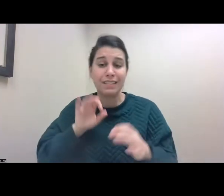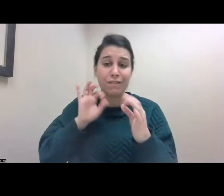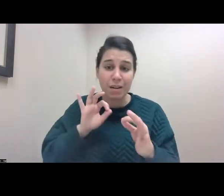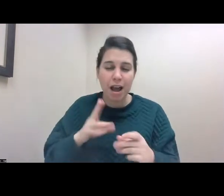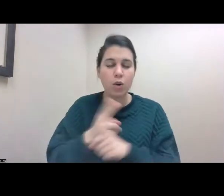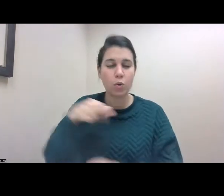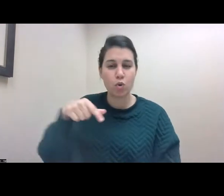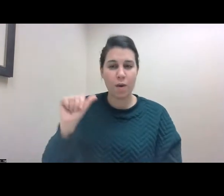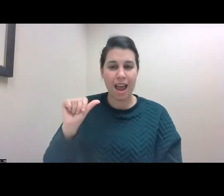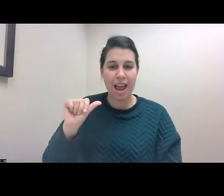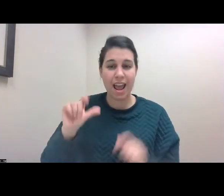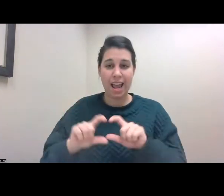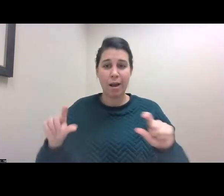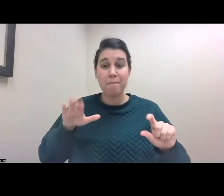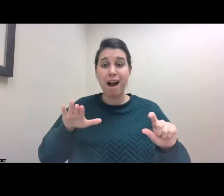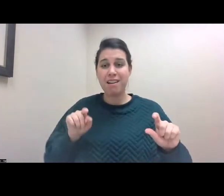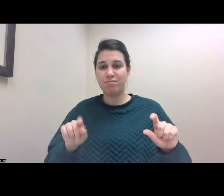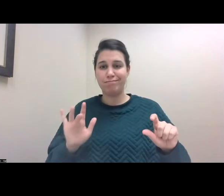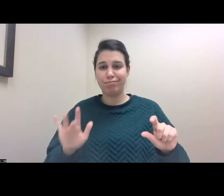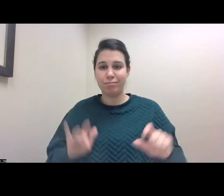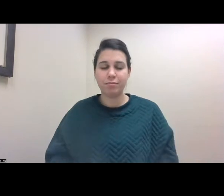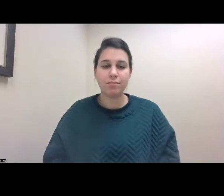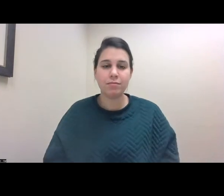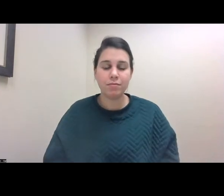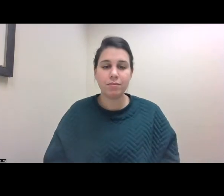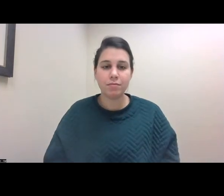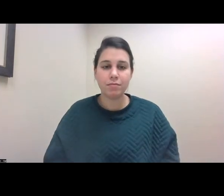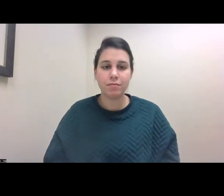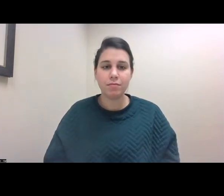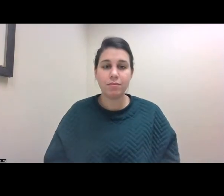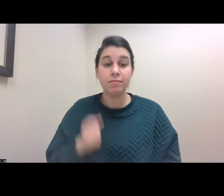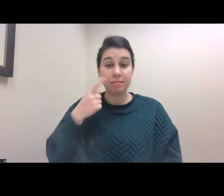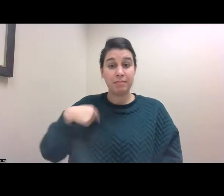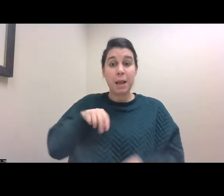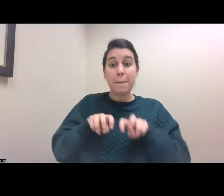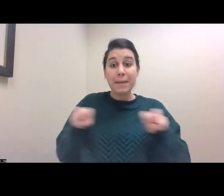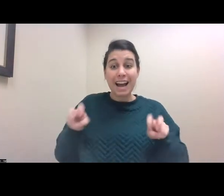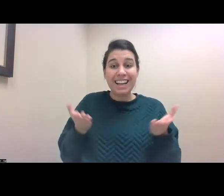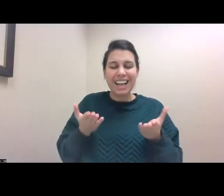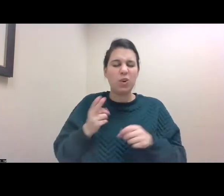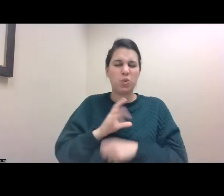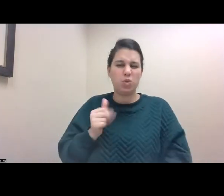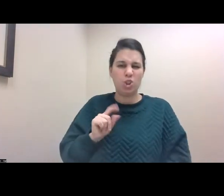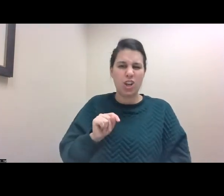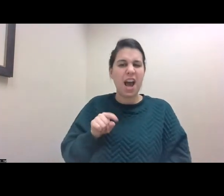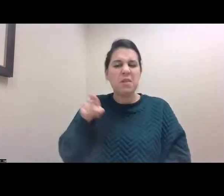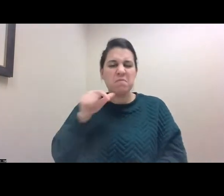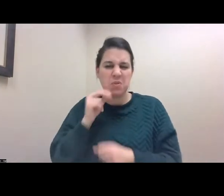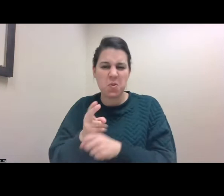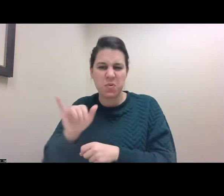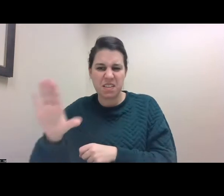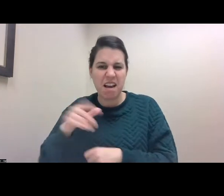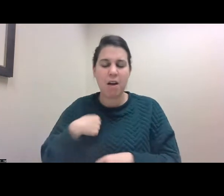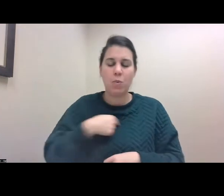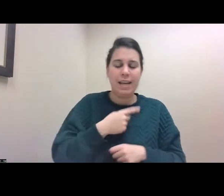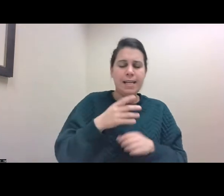box, which is featured at the bottom of your screen. And those of us up here on the panel will use the chat box for interpreters and